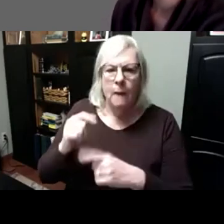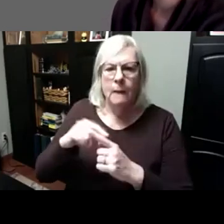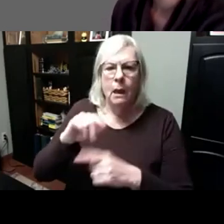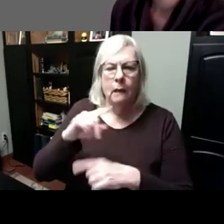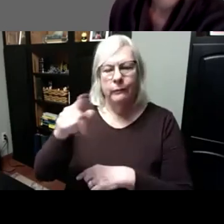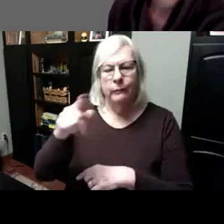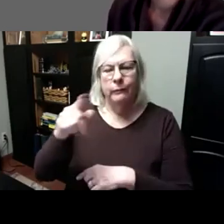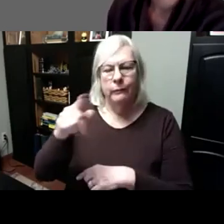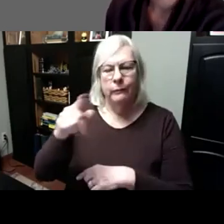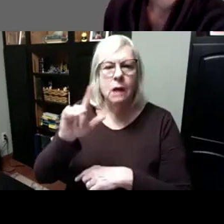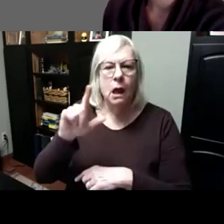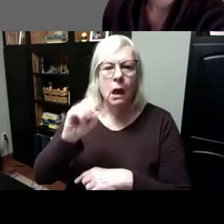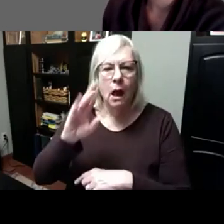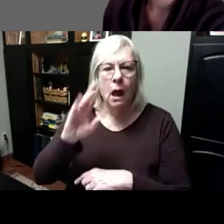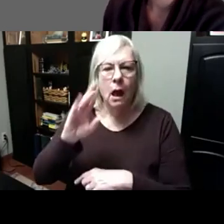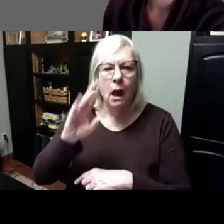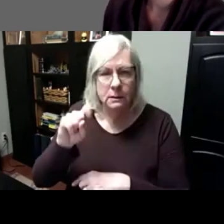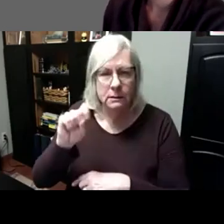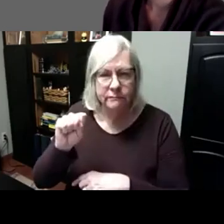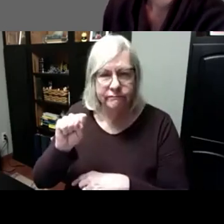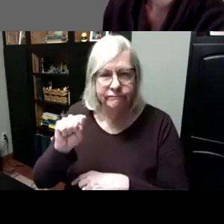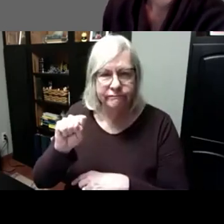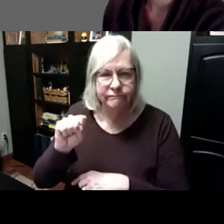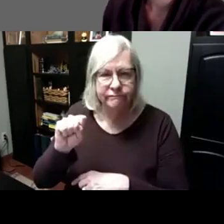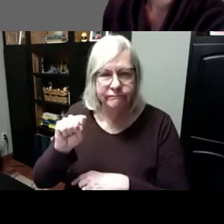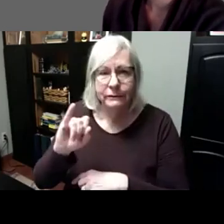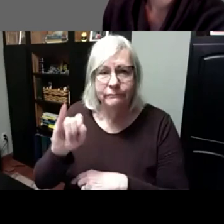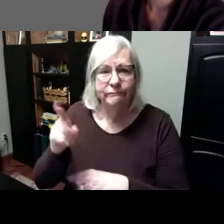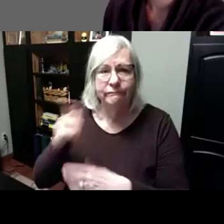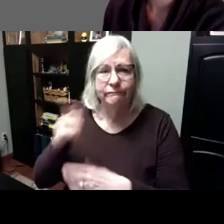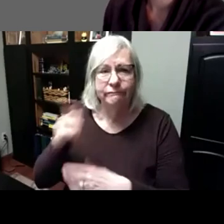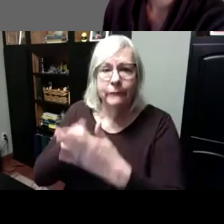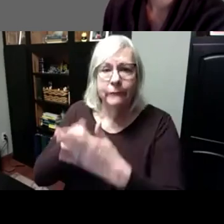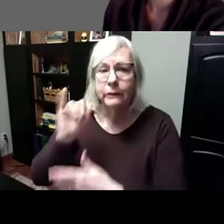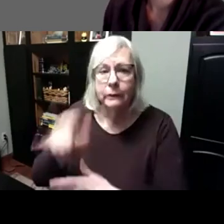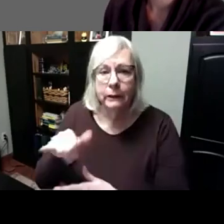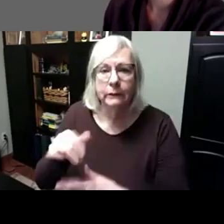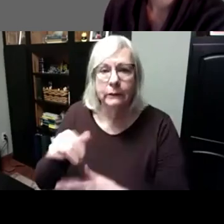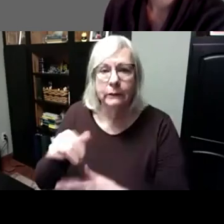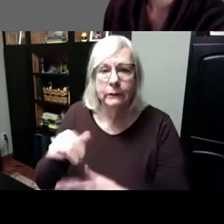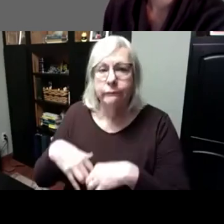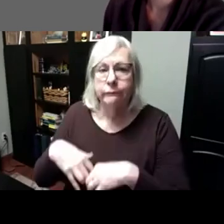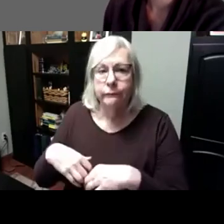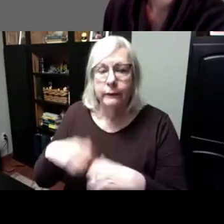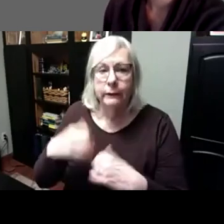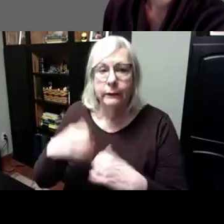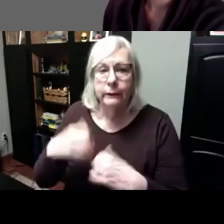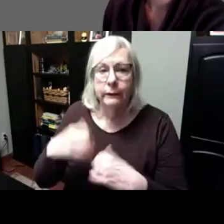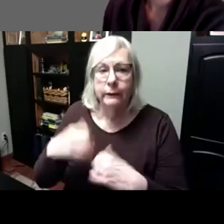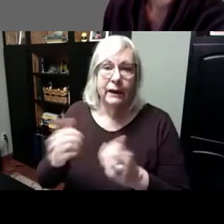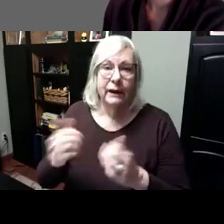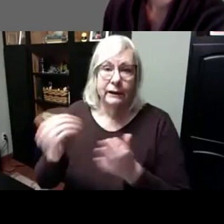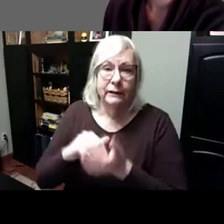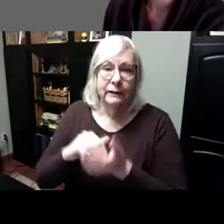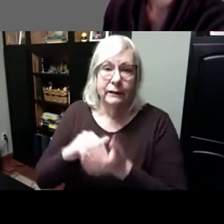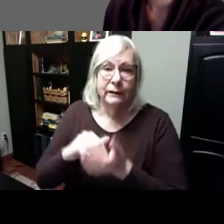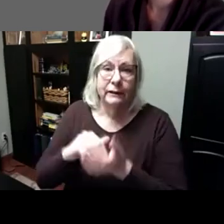That it was about two years ago that it was initially